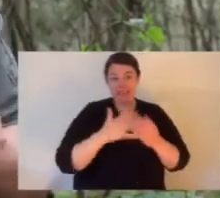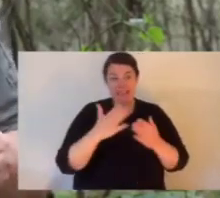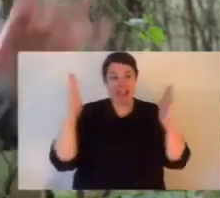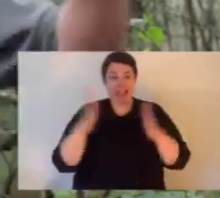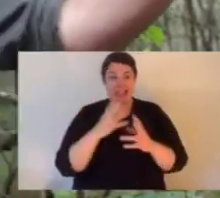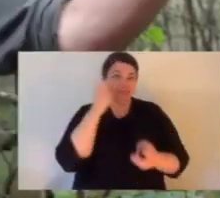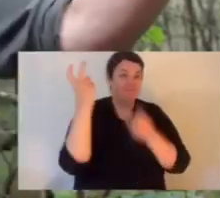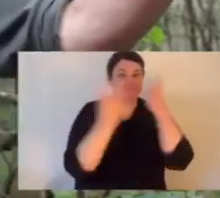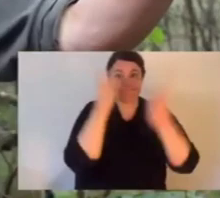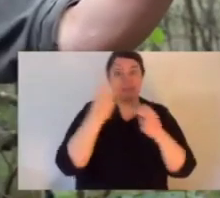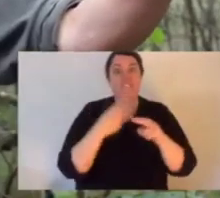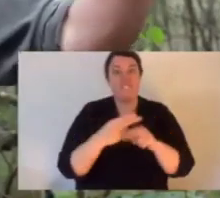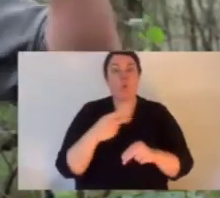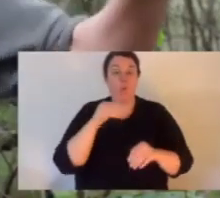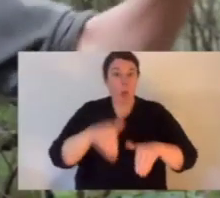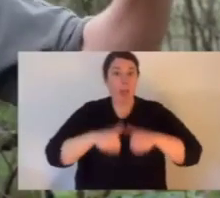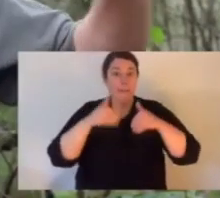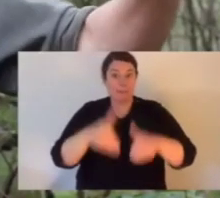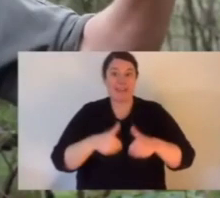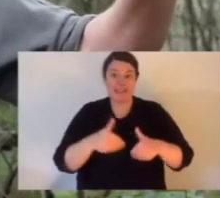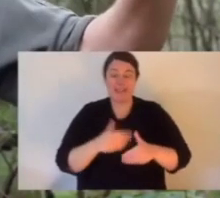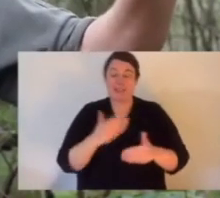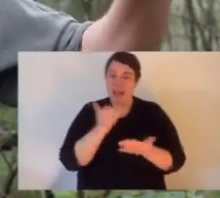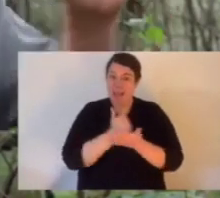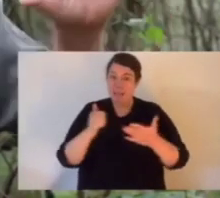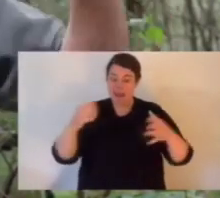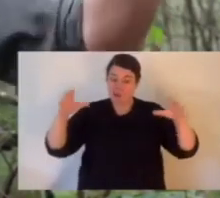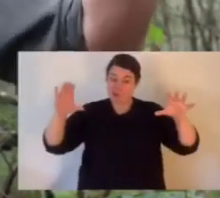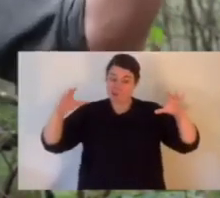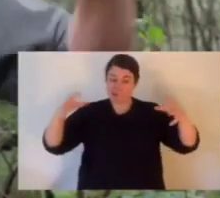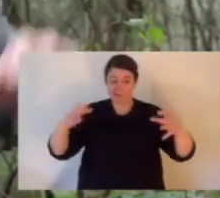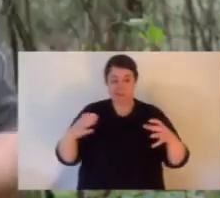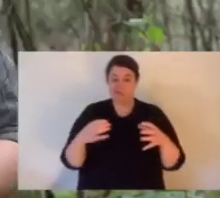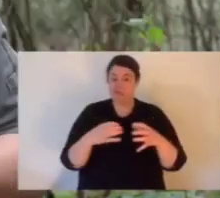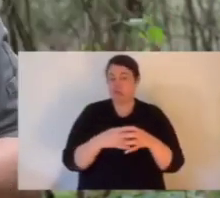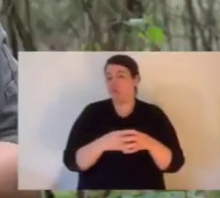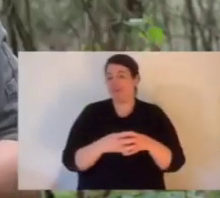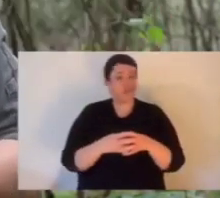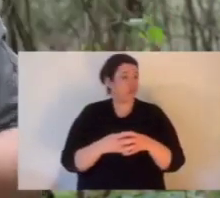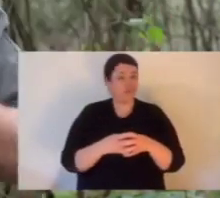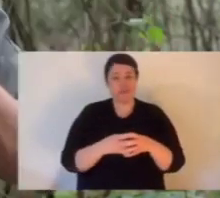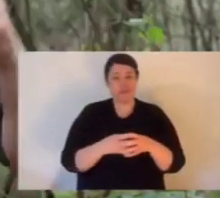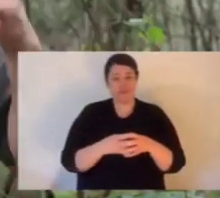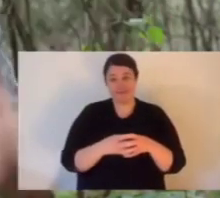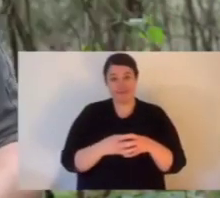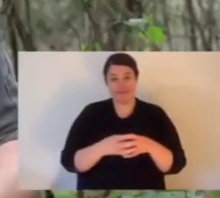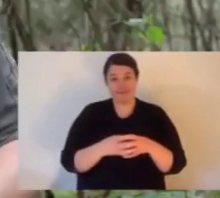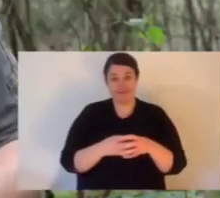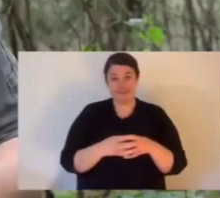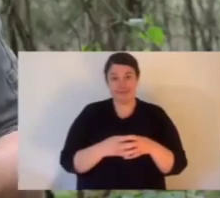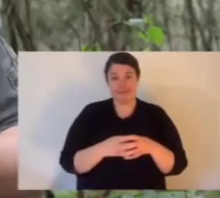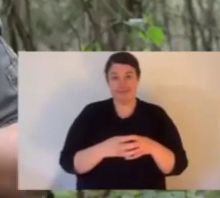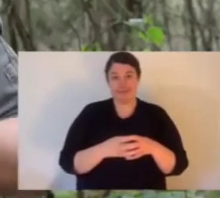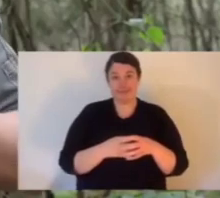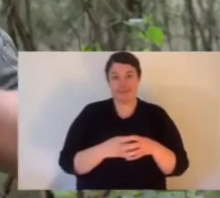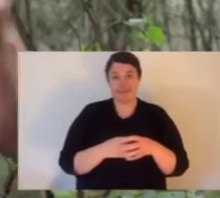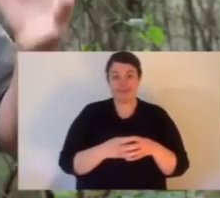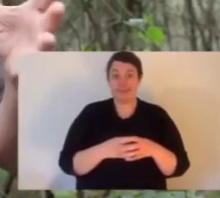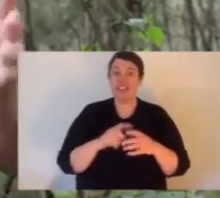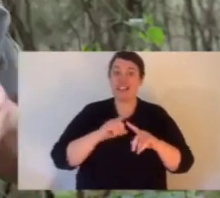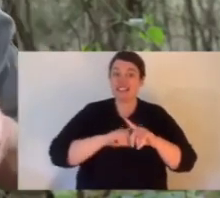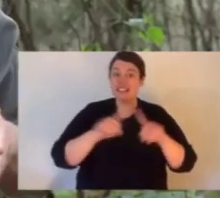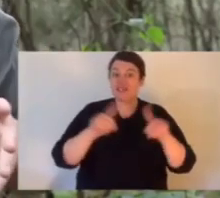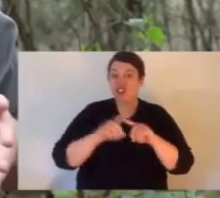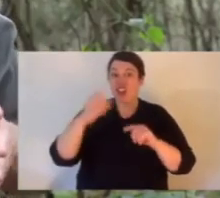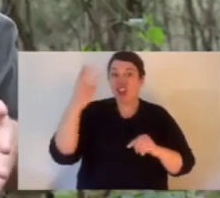really endangered. The northern population is doing a little better and once you get up into that northern population the rocks are really rugged. In the